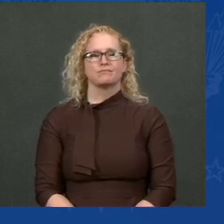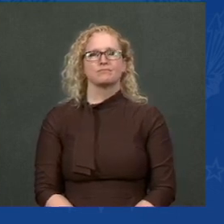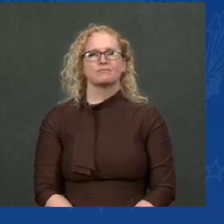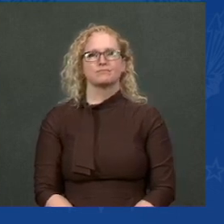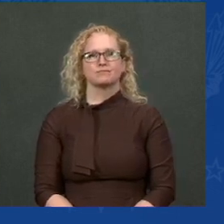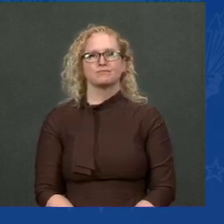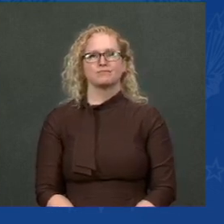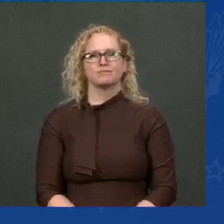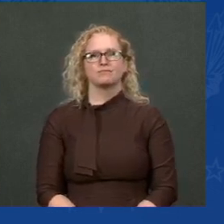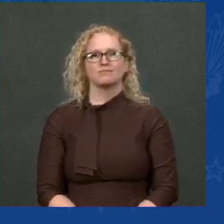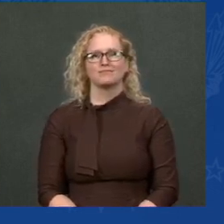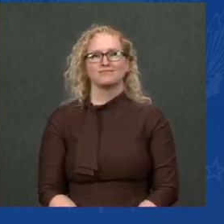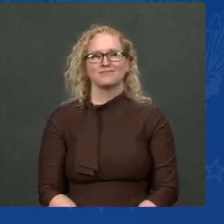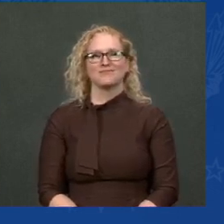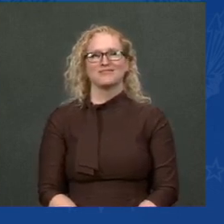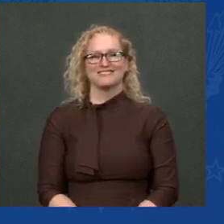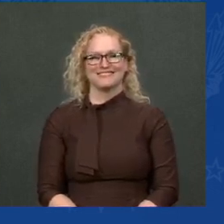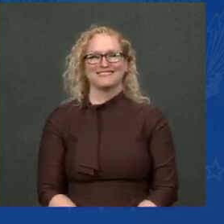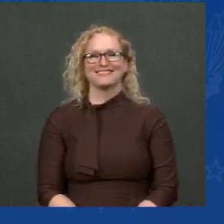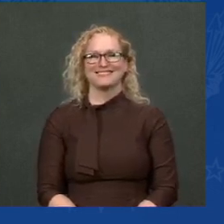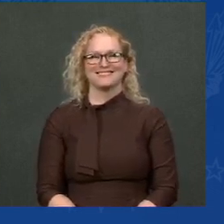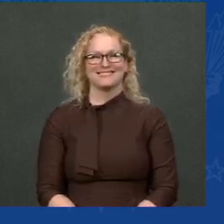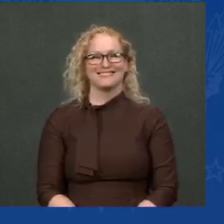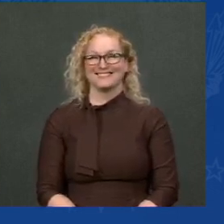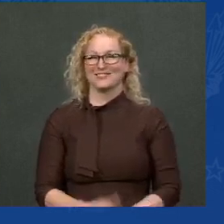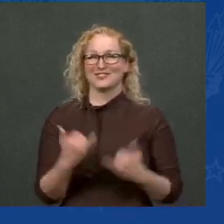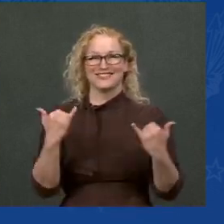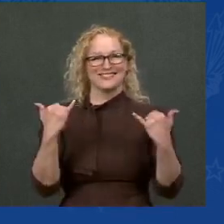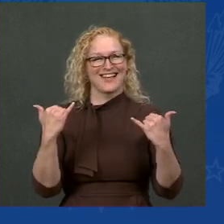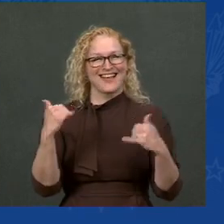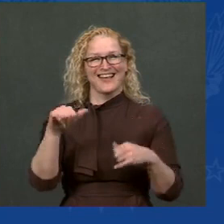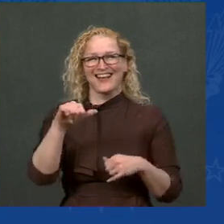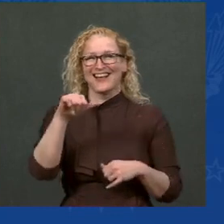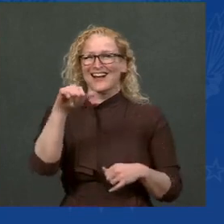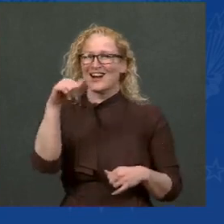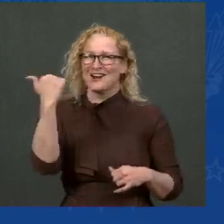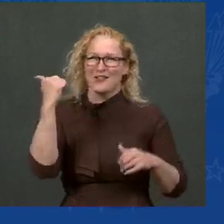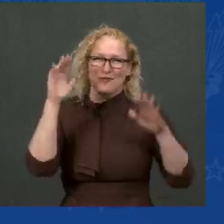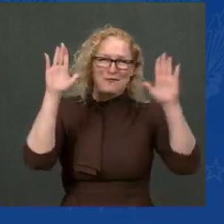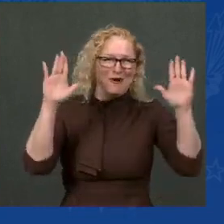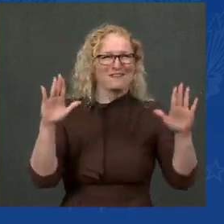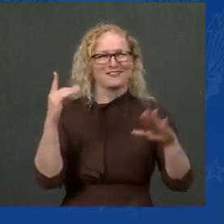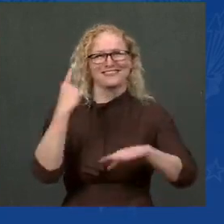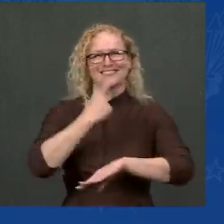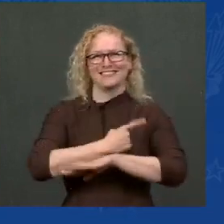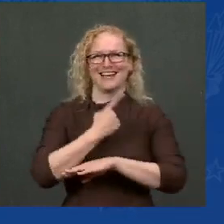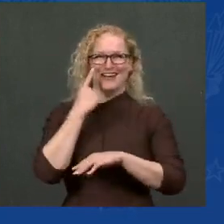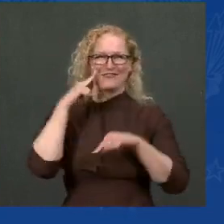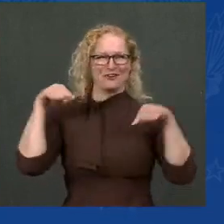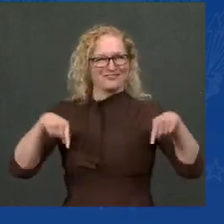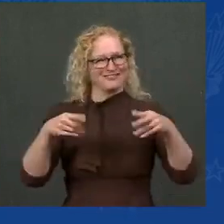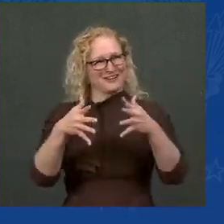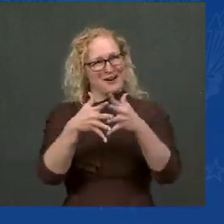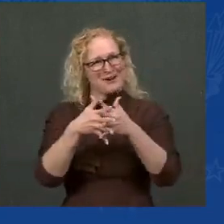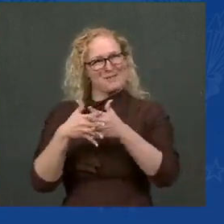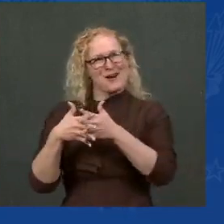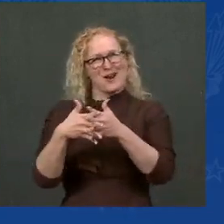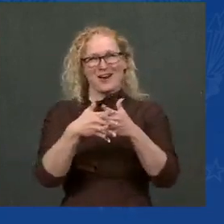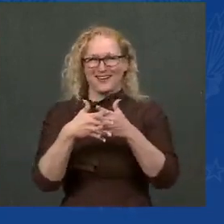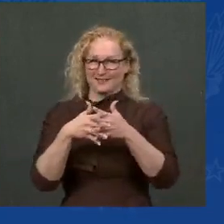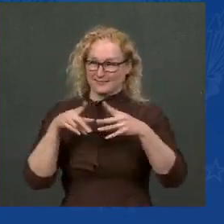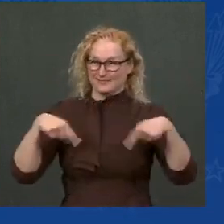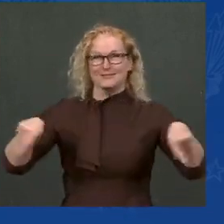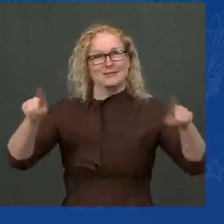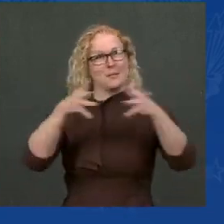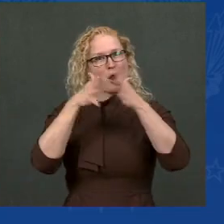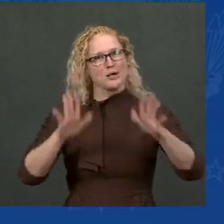Today is another great day for our economic recovery. Americans are getting back to work. Our economy is starting to